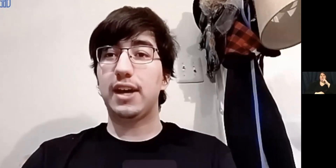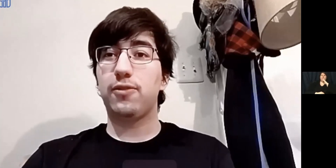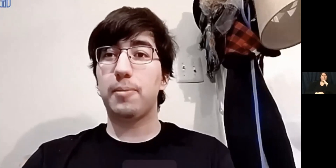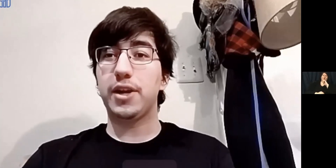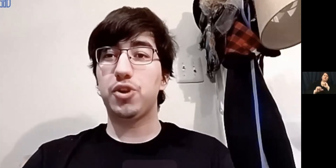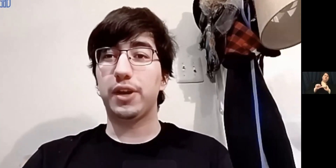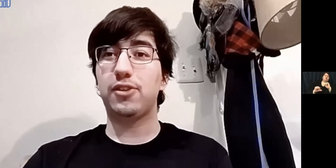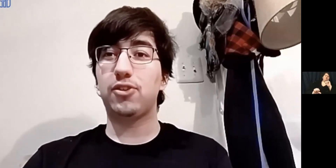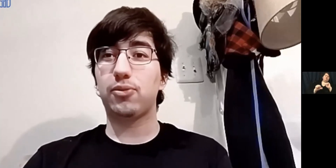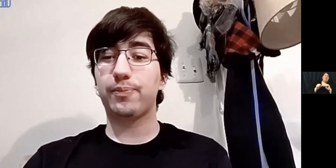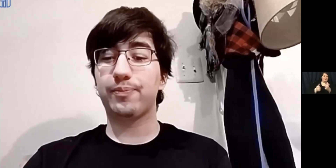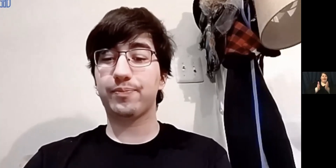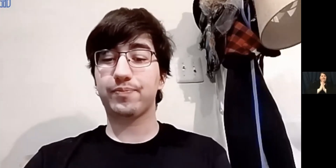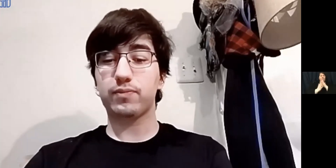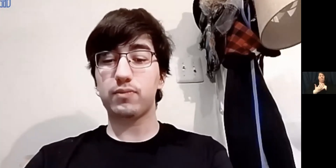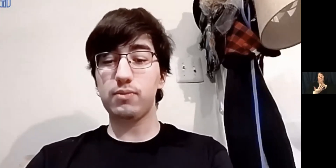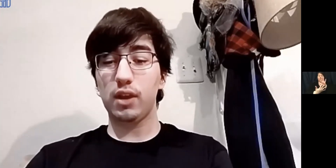they ask for my choice.